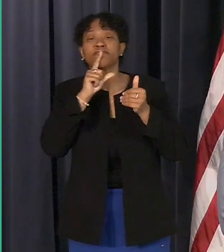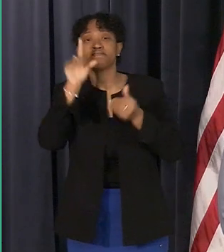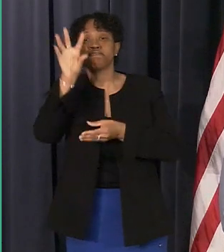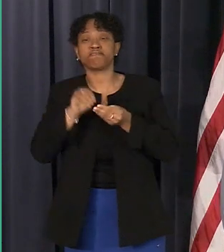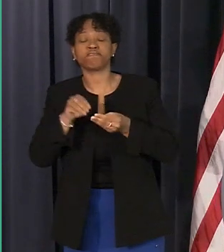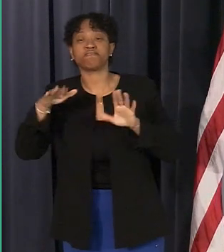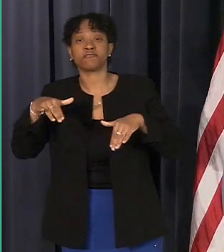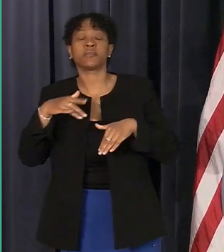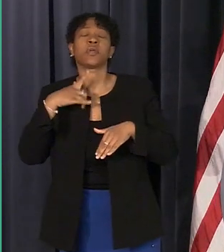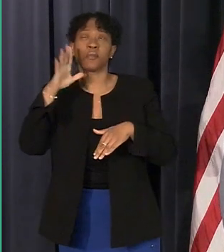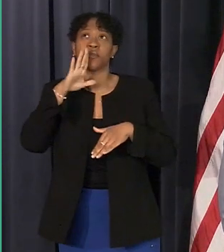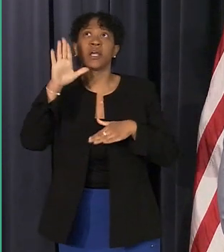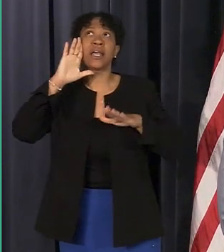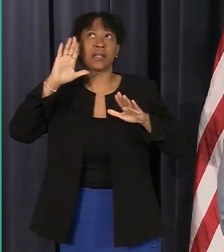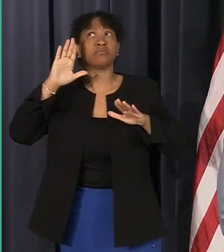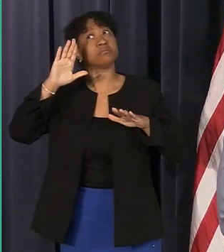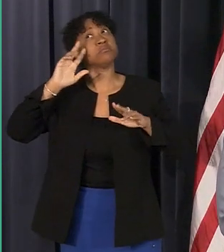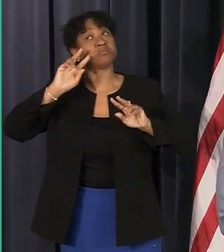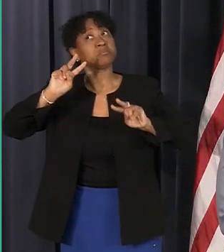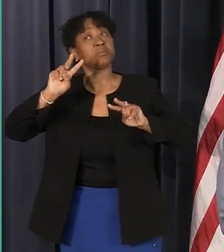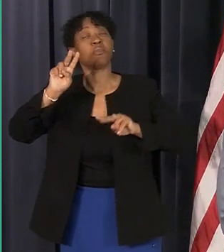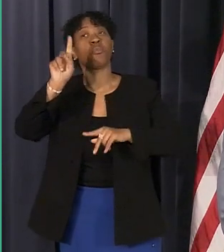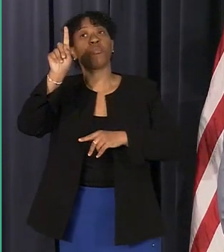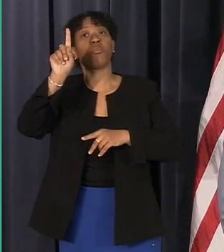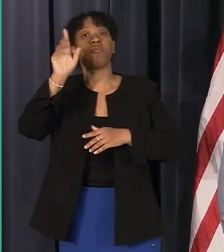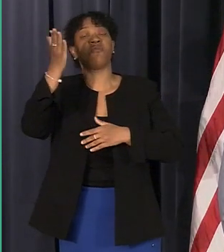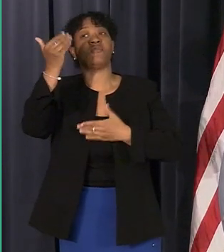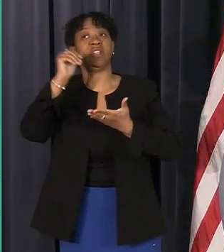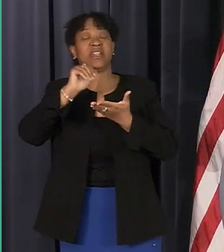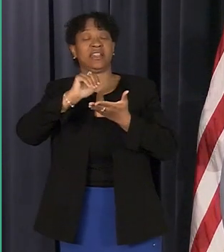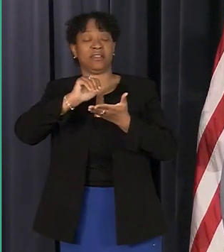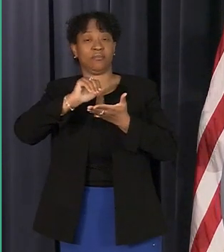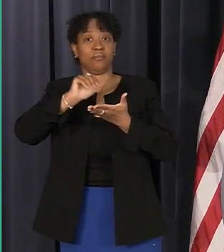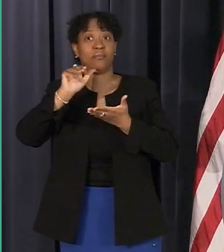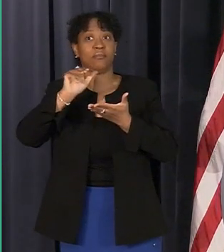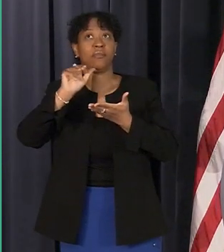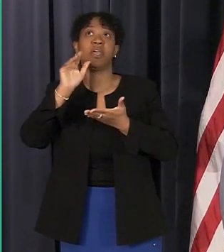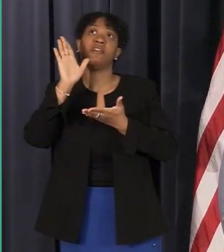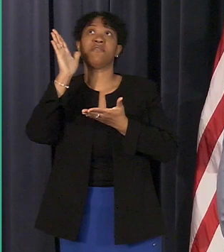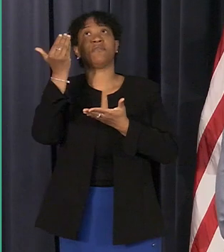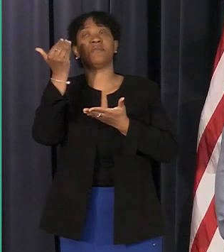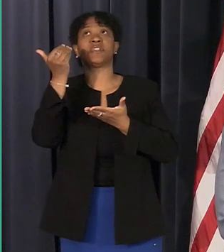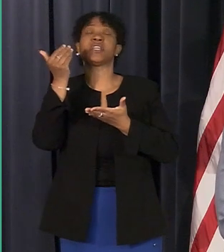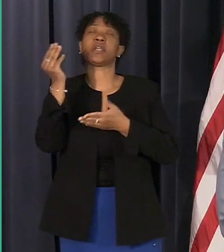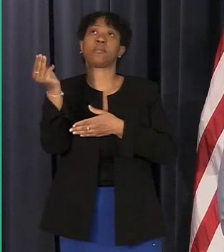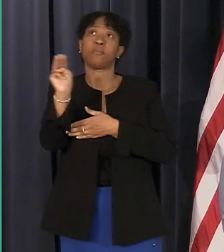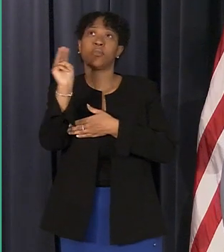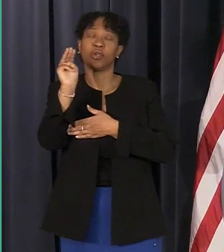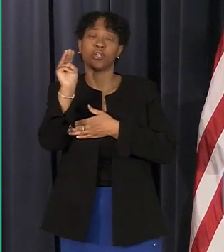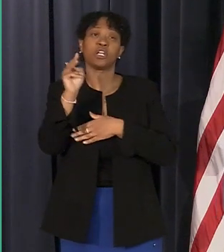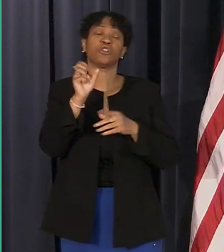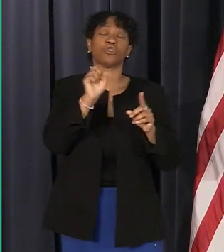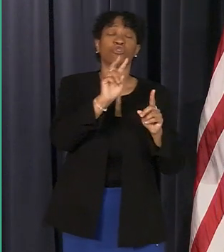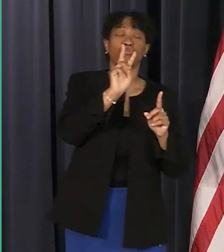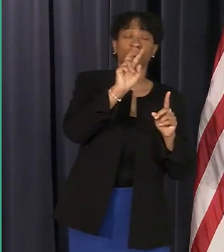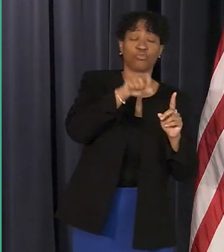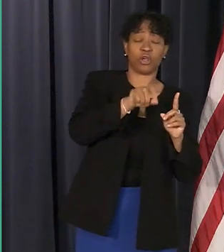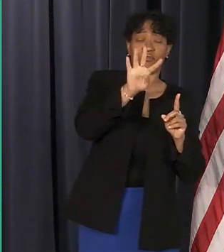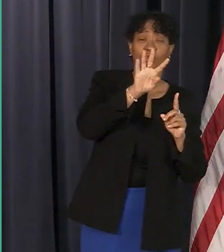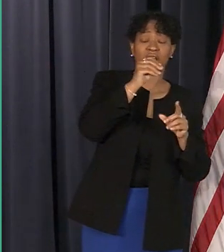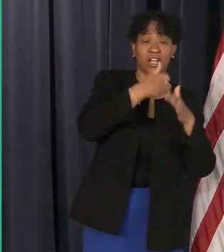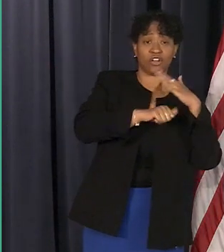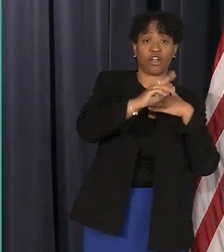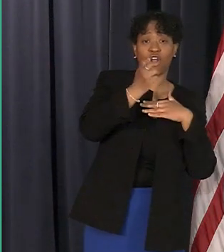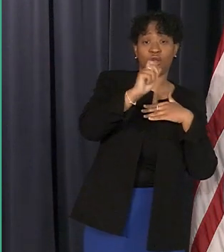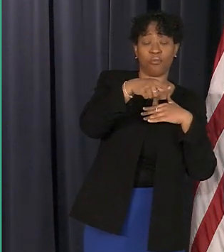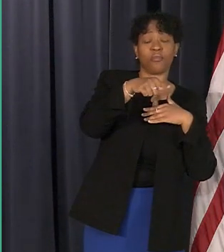anticipate 15 million dollars being available for the other nine uh neighborhood so that's 2.4 and arpa funding yes okay and then